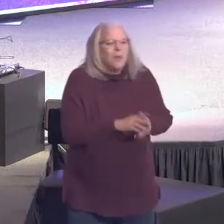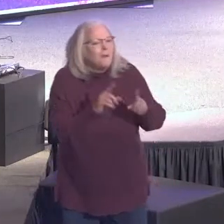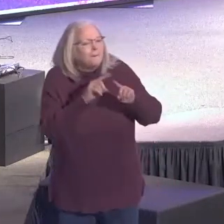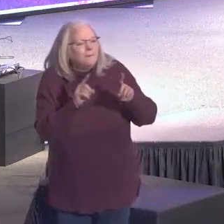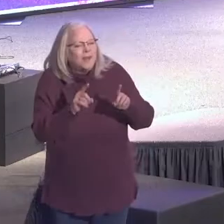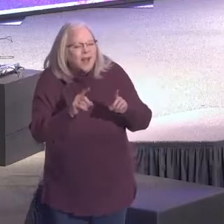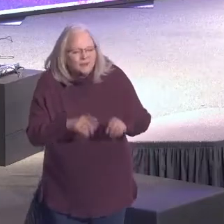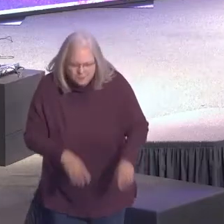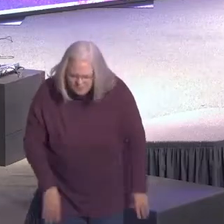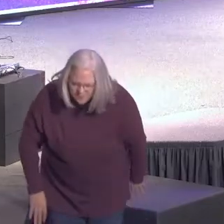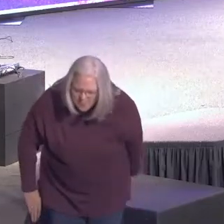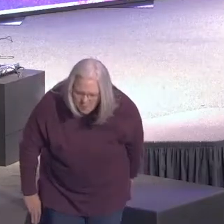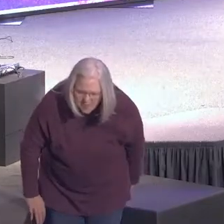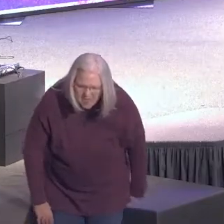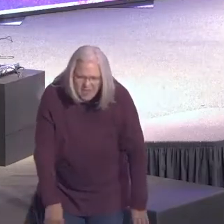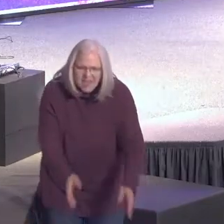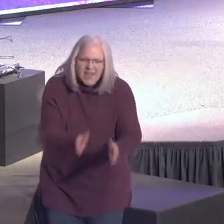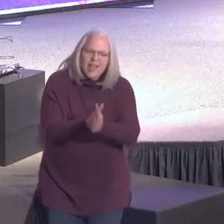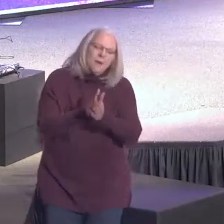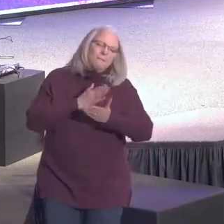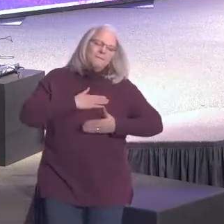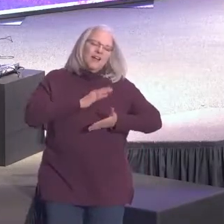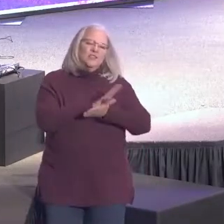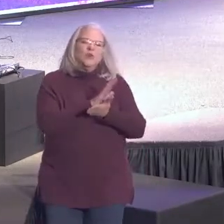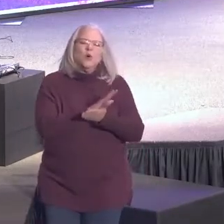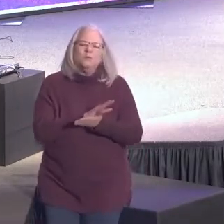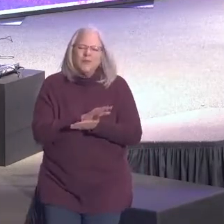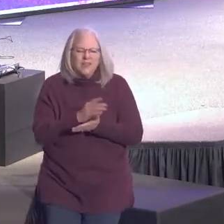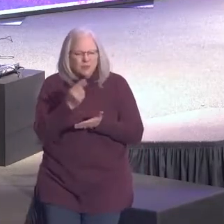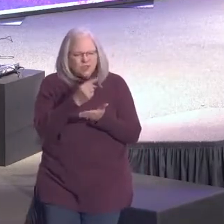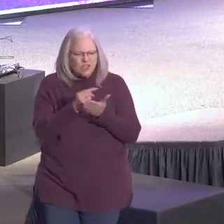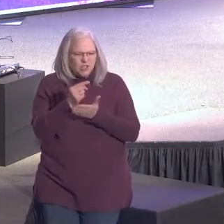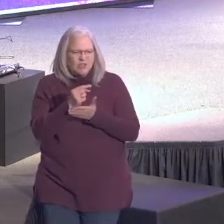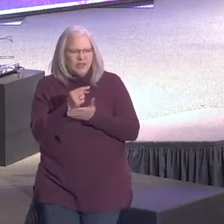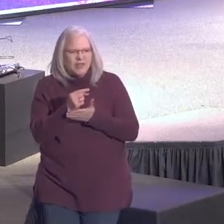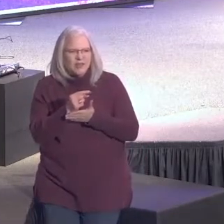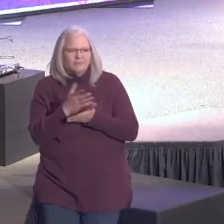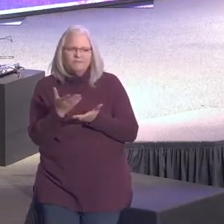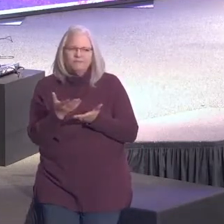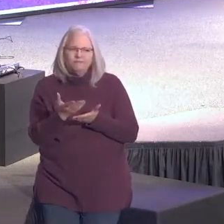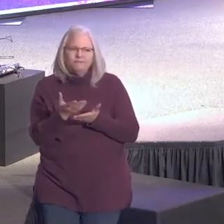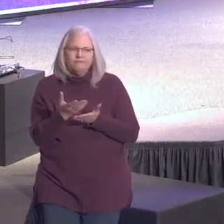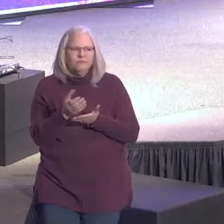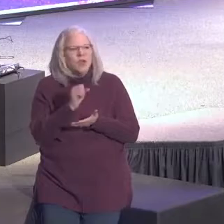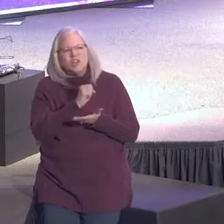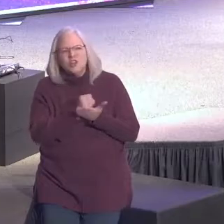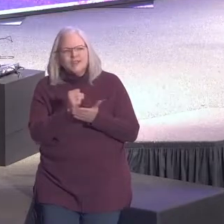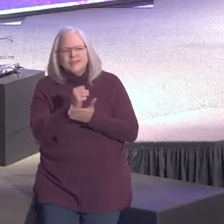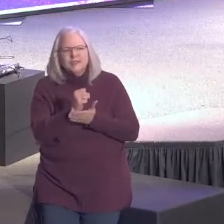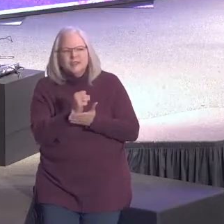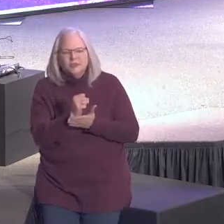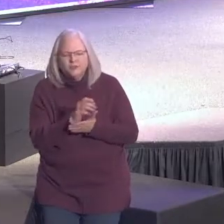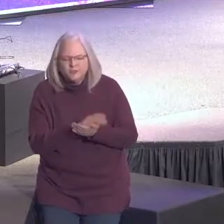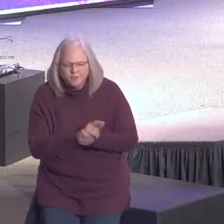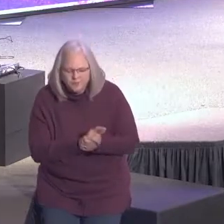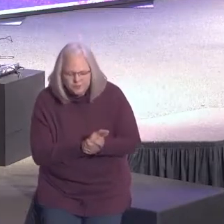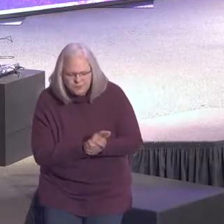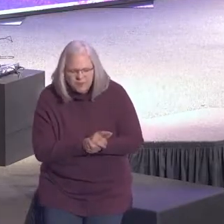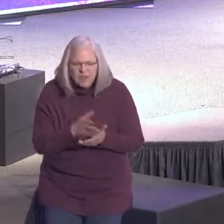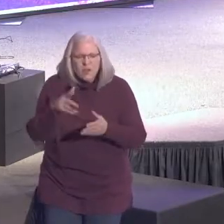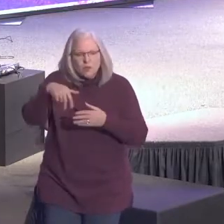they did it at Elwood City High School when I was, I think this is my junior year in high school, you would walk into a homeroom first thing of the day